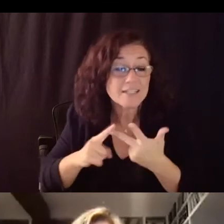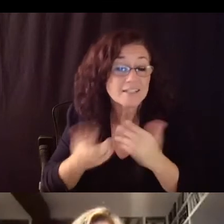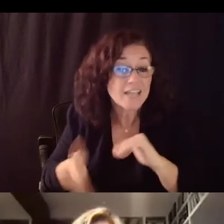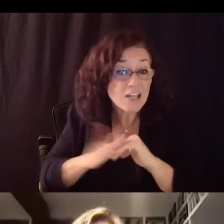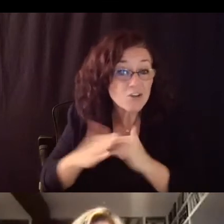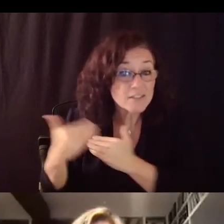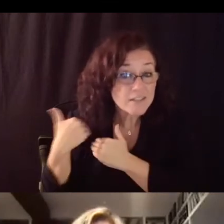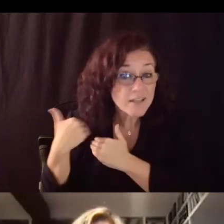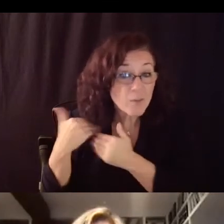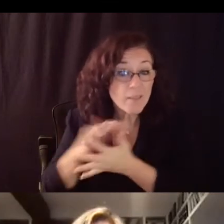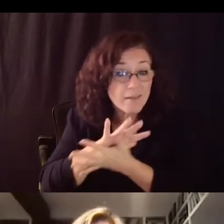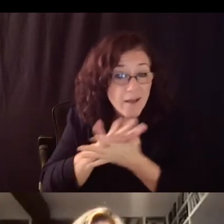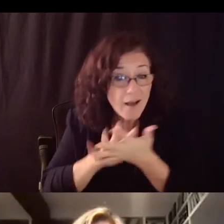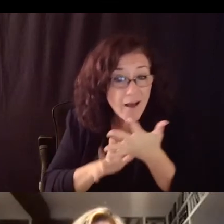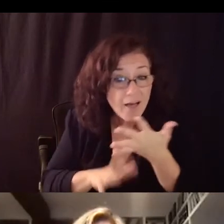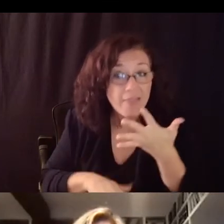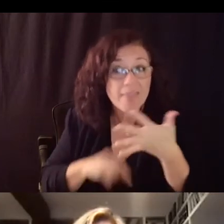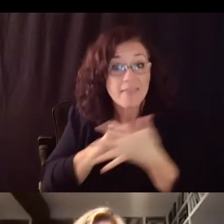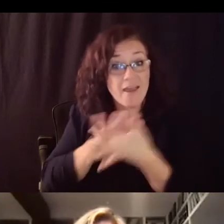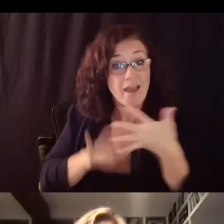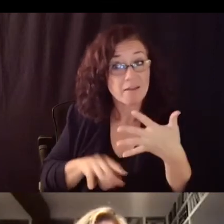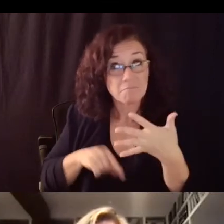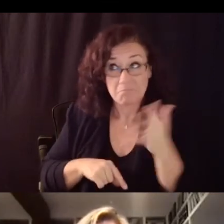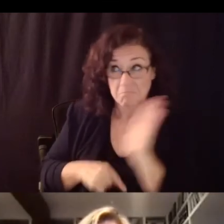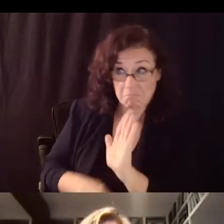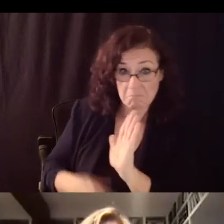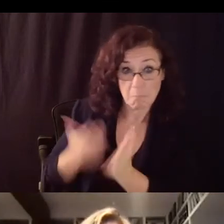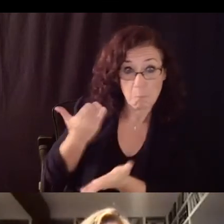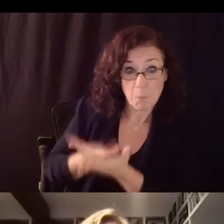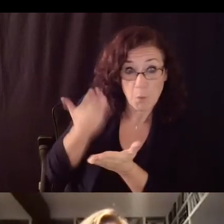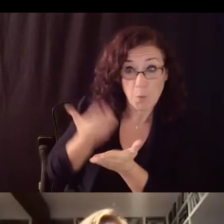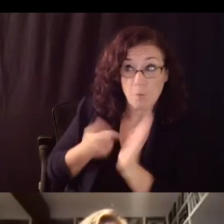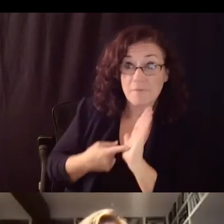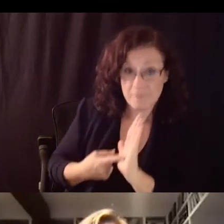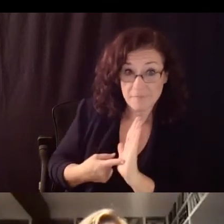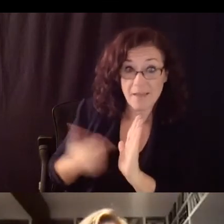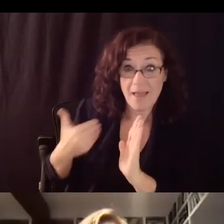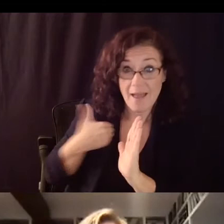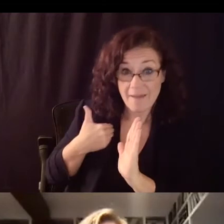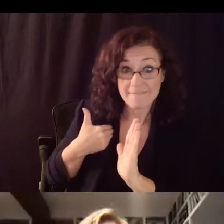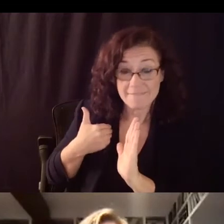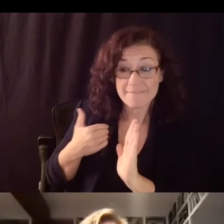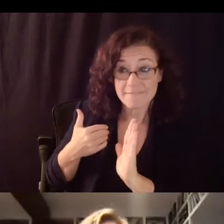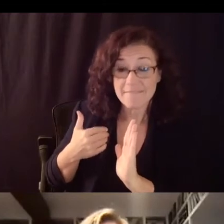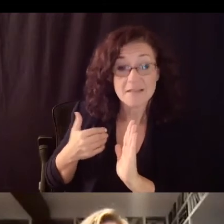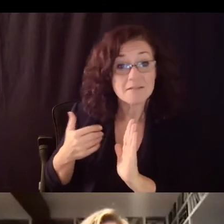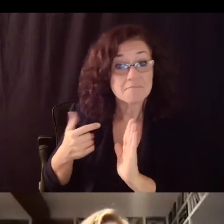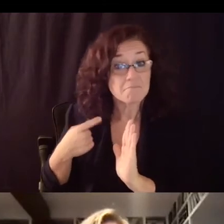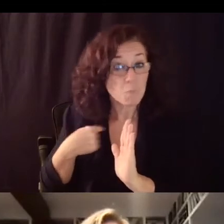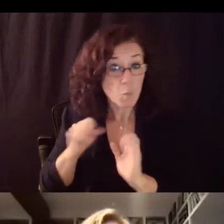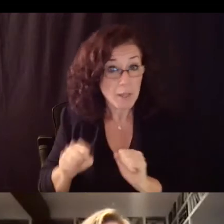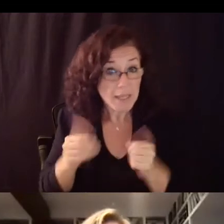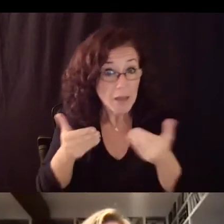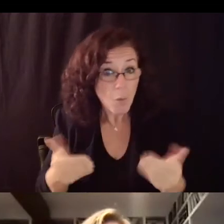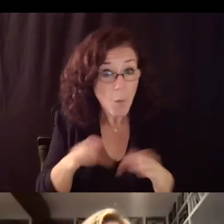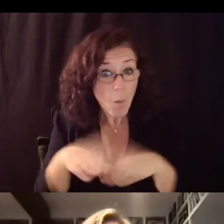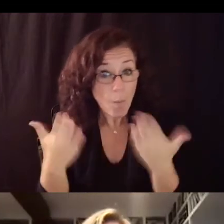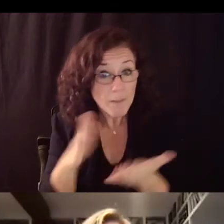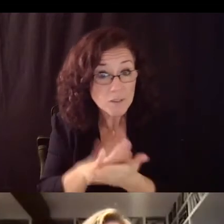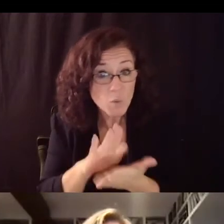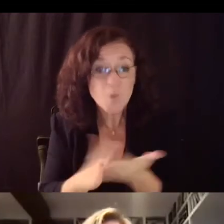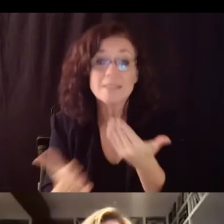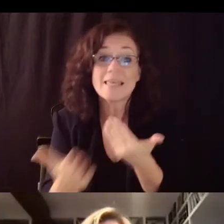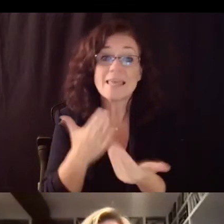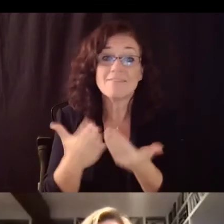will be able to move with the governor's new plan even though we're in the region that is larger than our own county